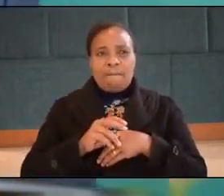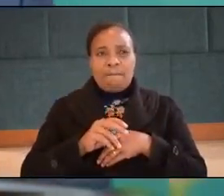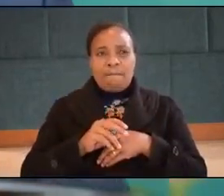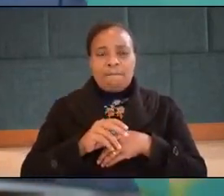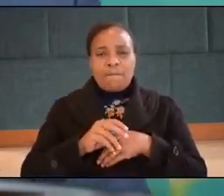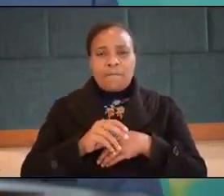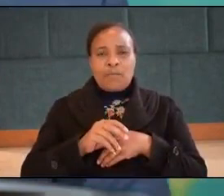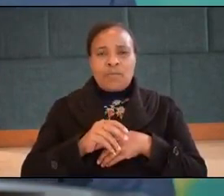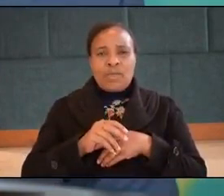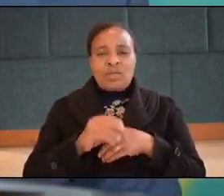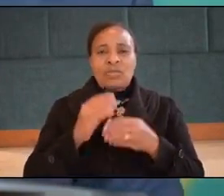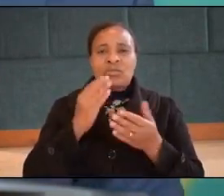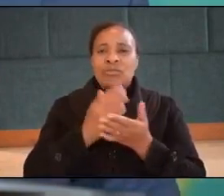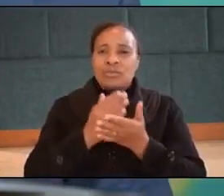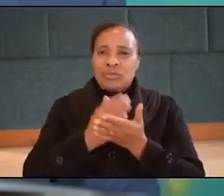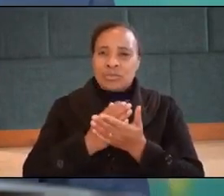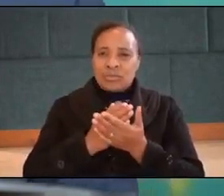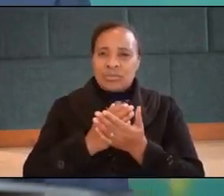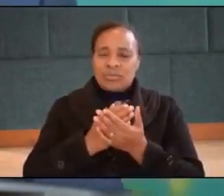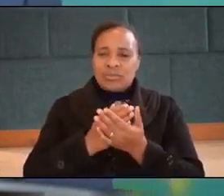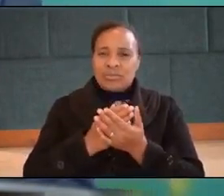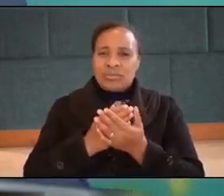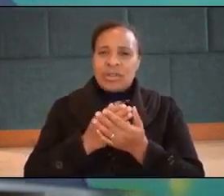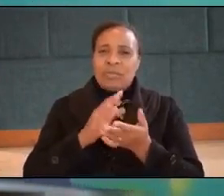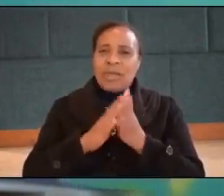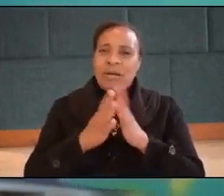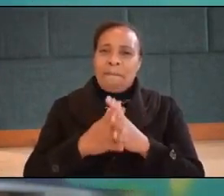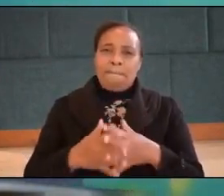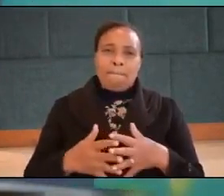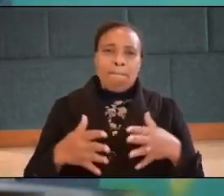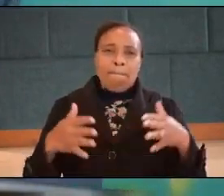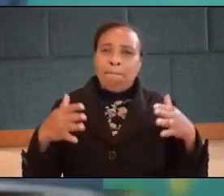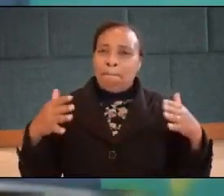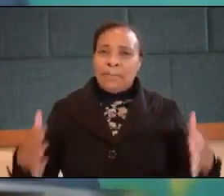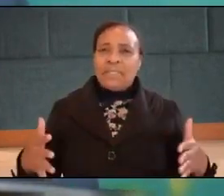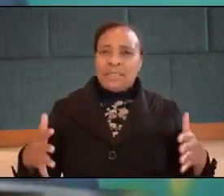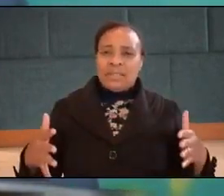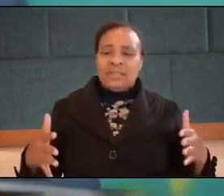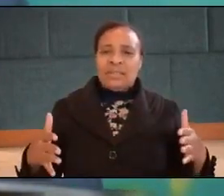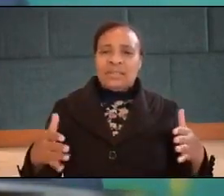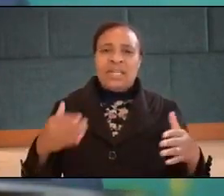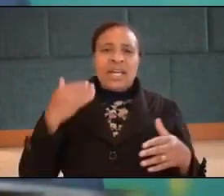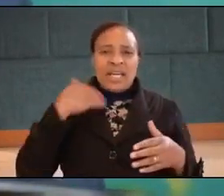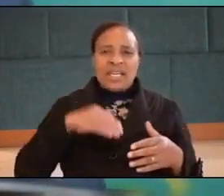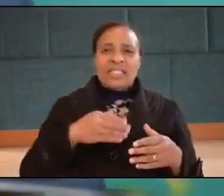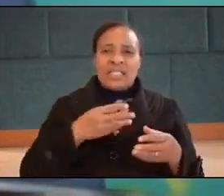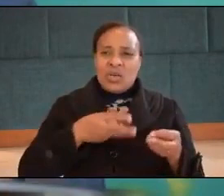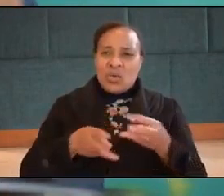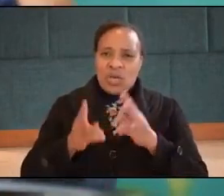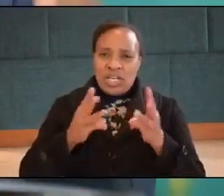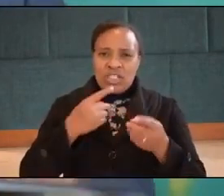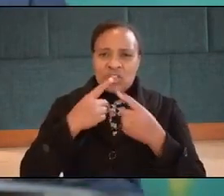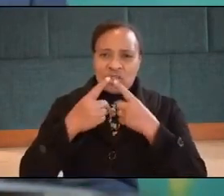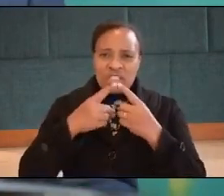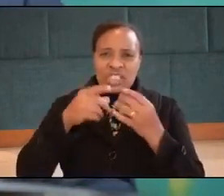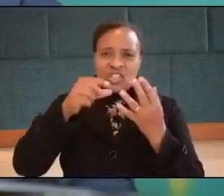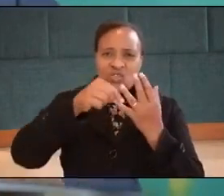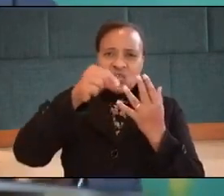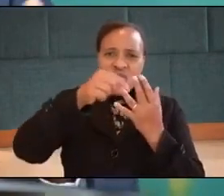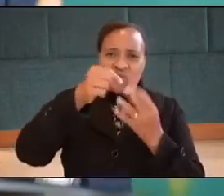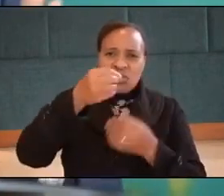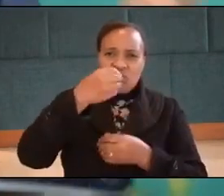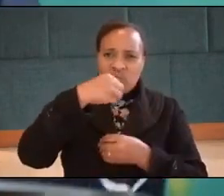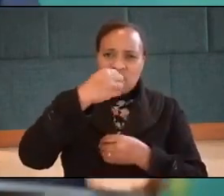he has gotten fat i hate the way he talks he chews his food